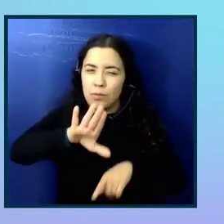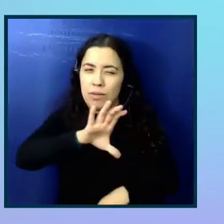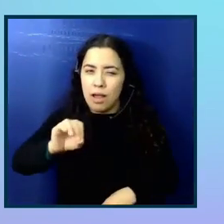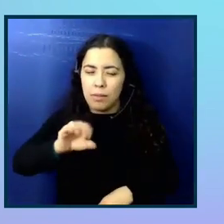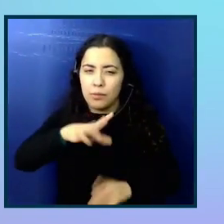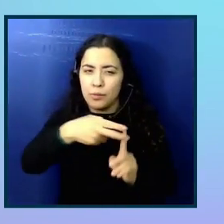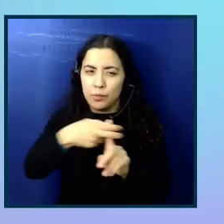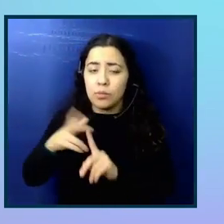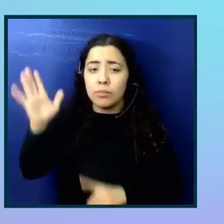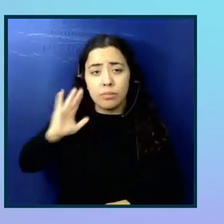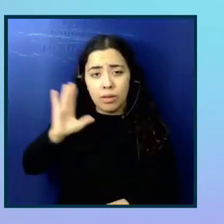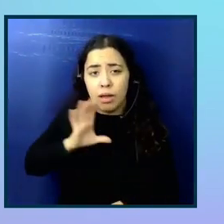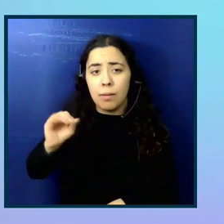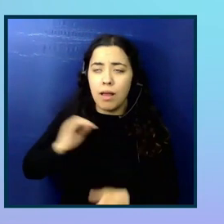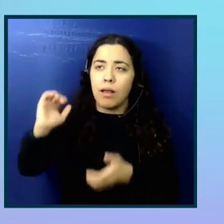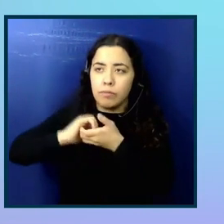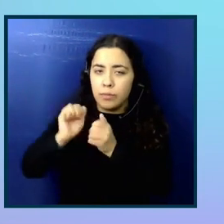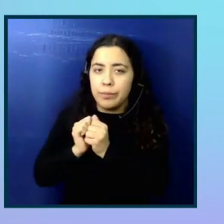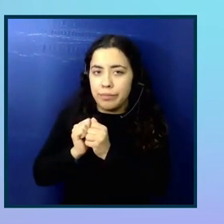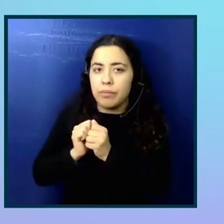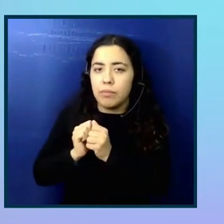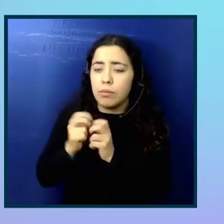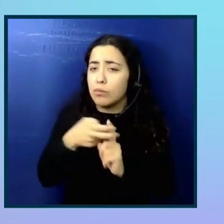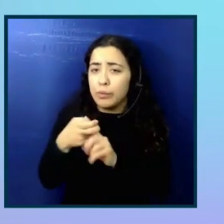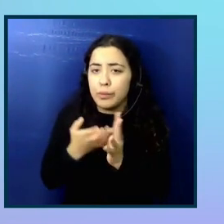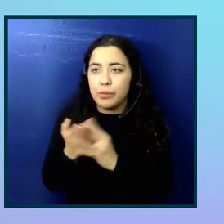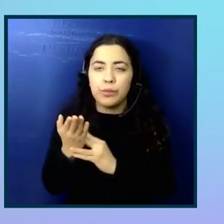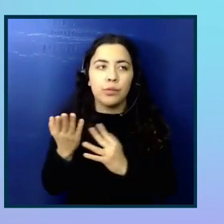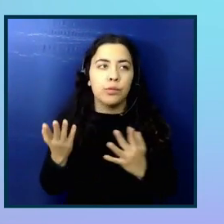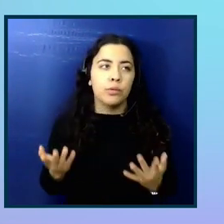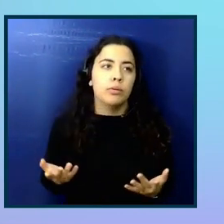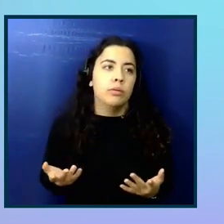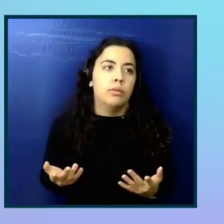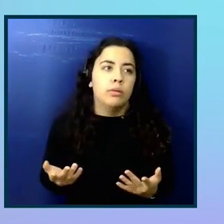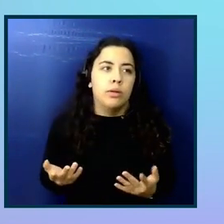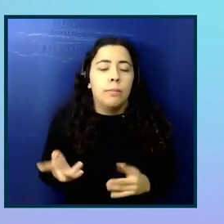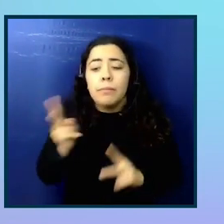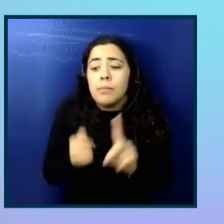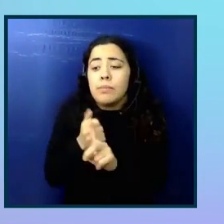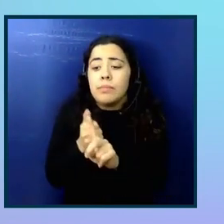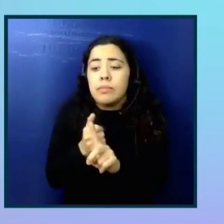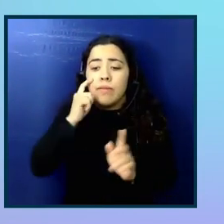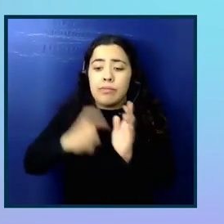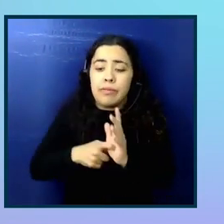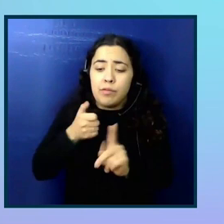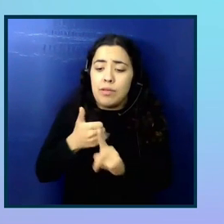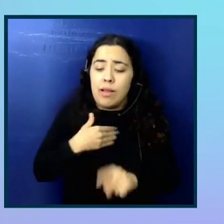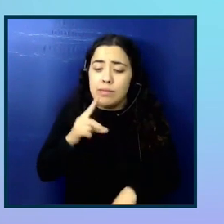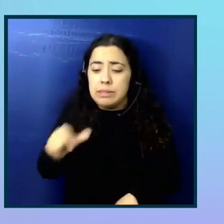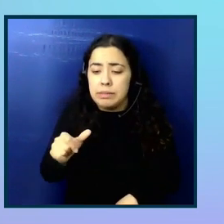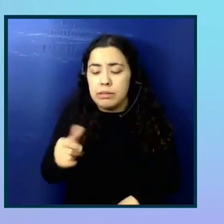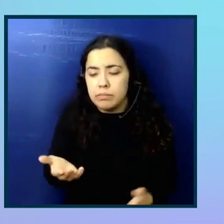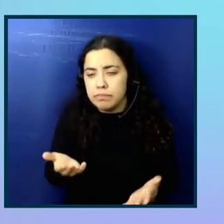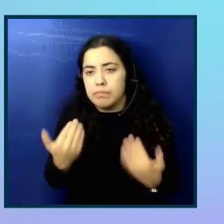Previous companies I've worked with, you could recruit by saying people who identify as living with a disability. And so